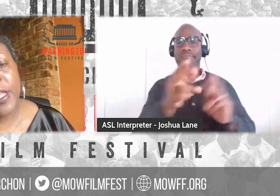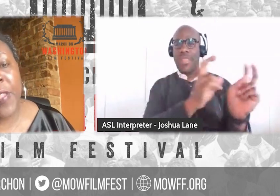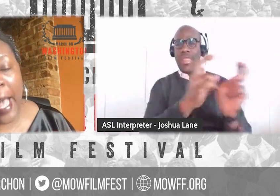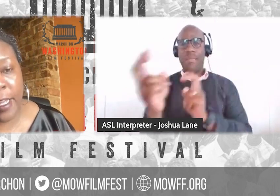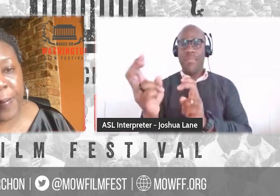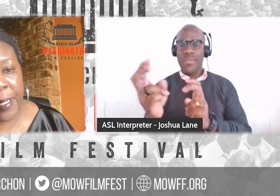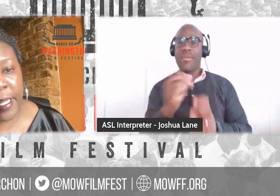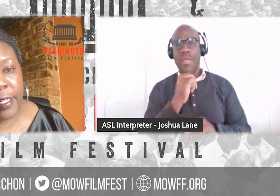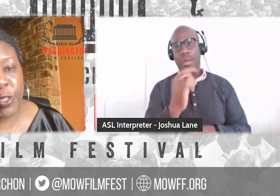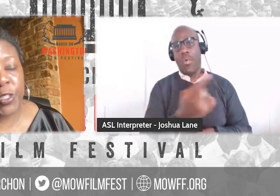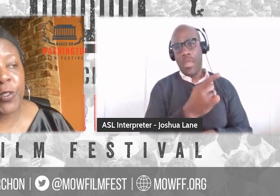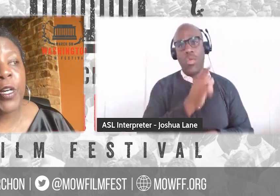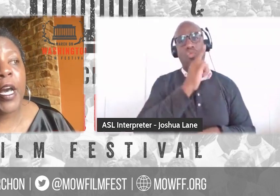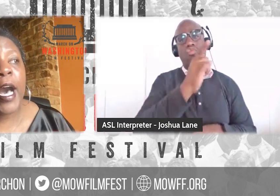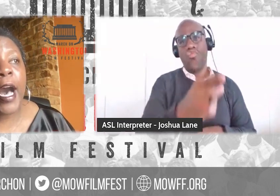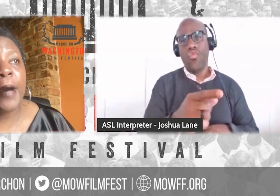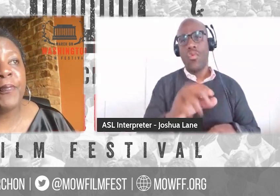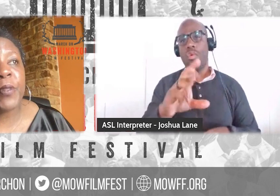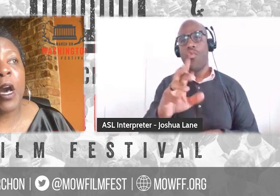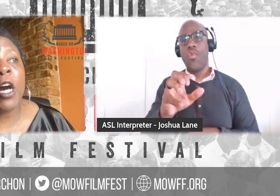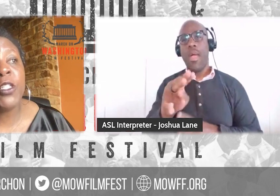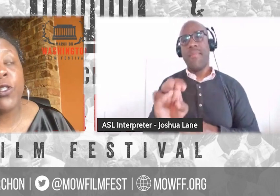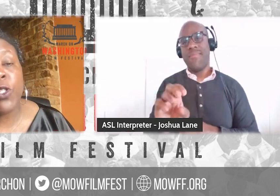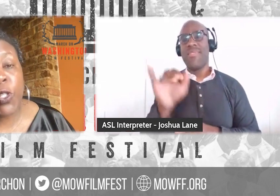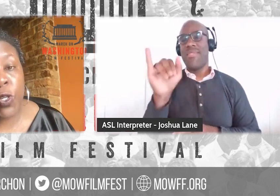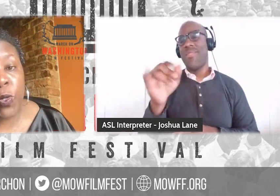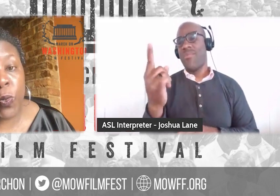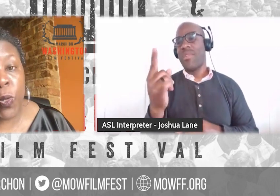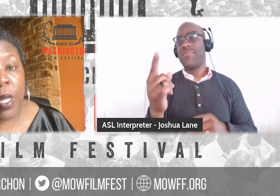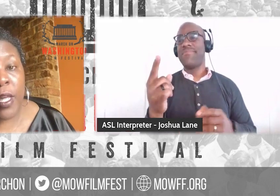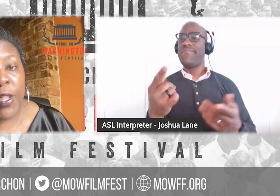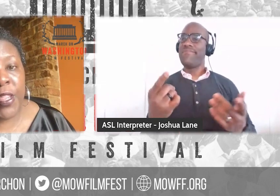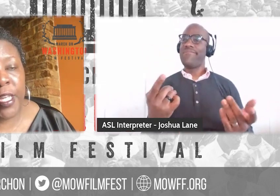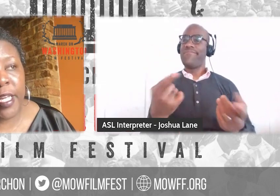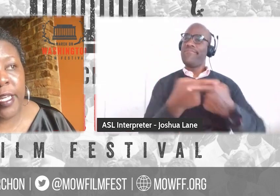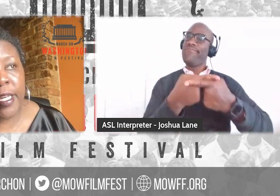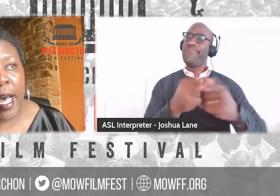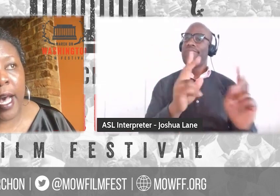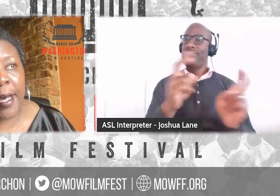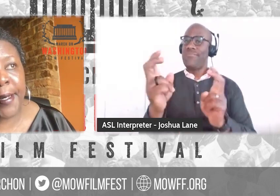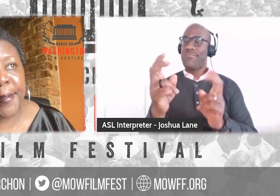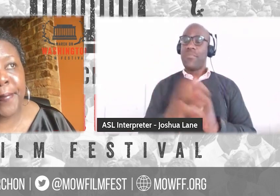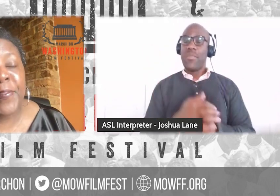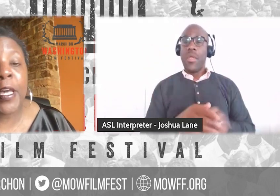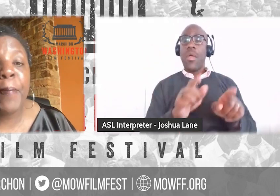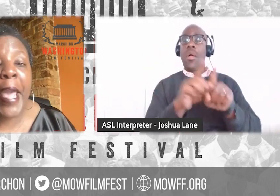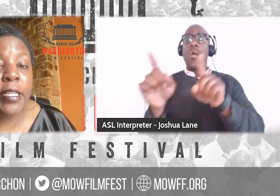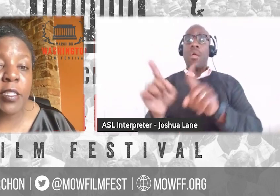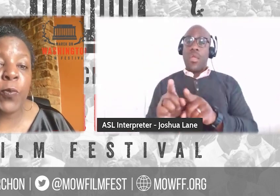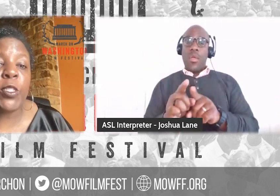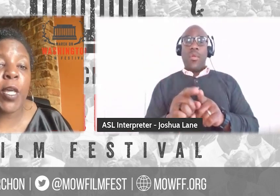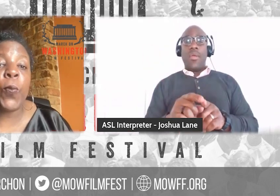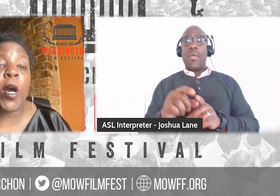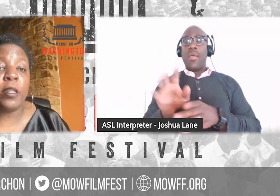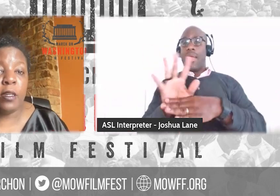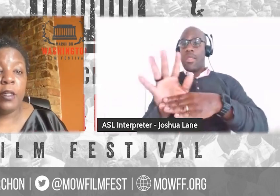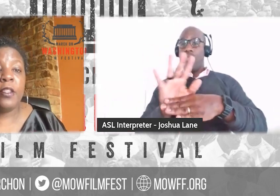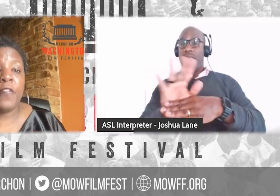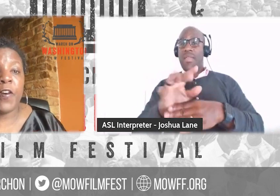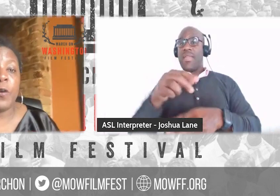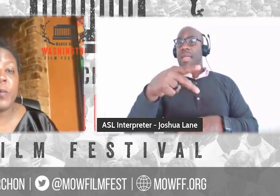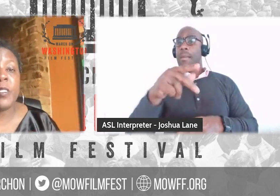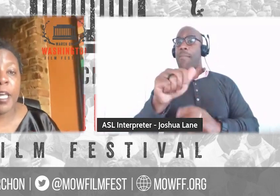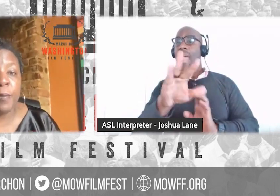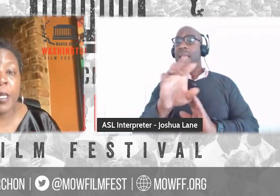And so, that can be an issue. Also, too, the pace in which they want